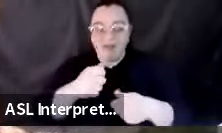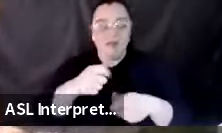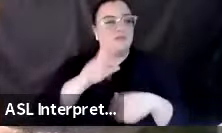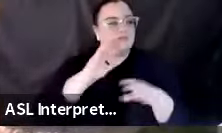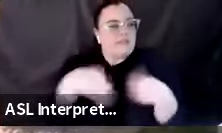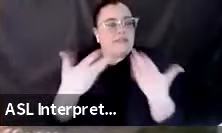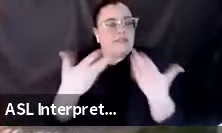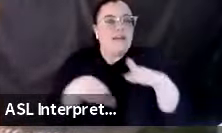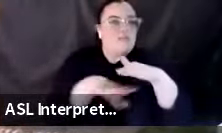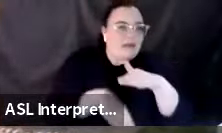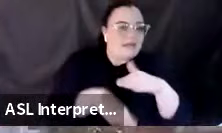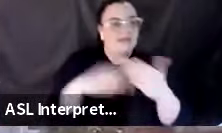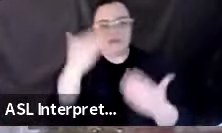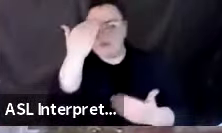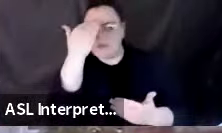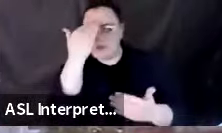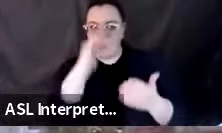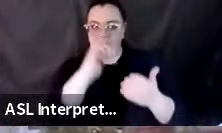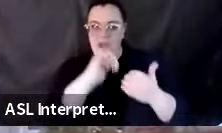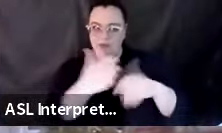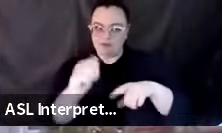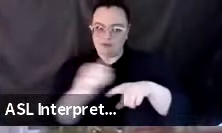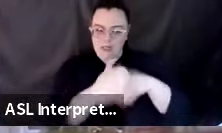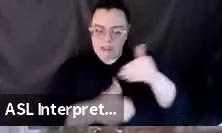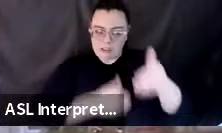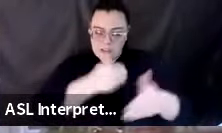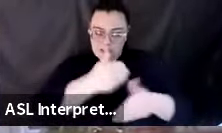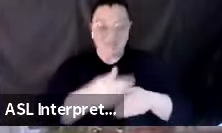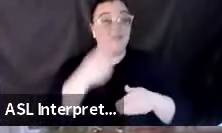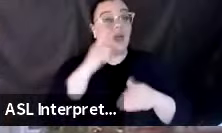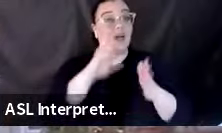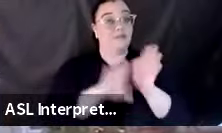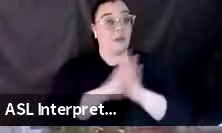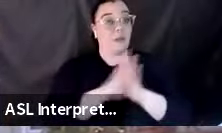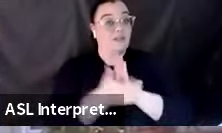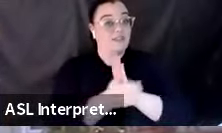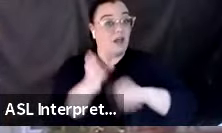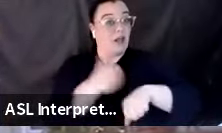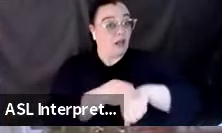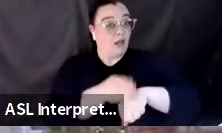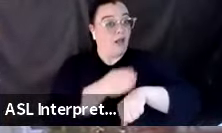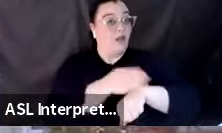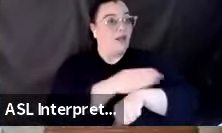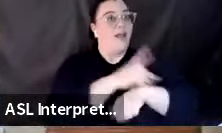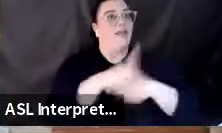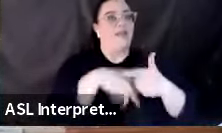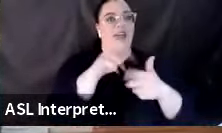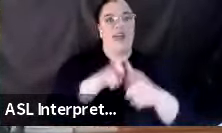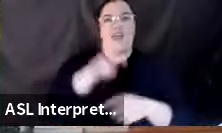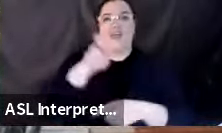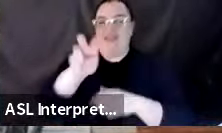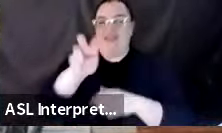of what they get in CERT. And as they get their skills up to speed, they can eventually move up to that CERT level.